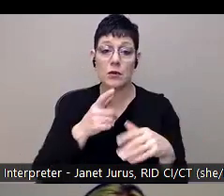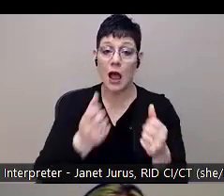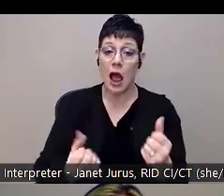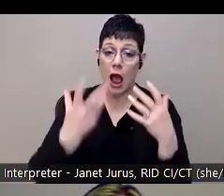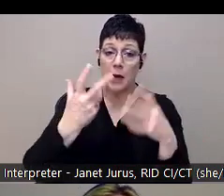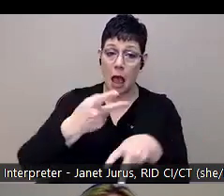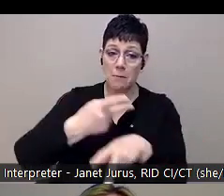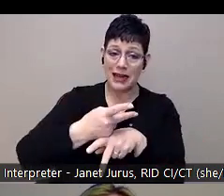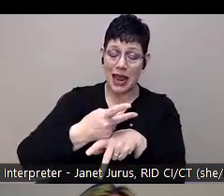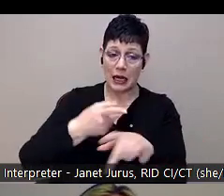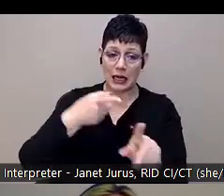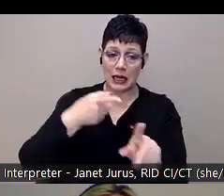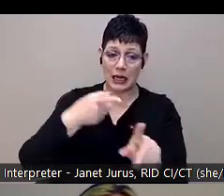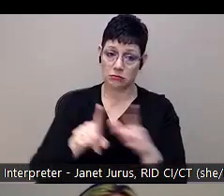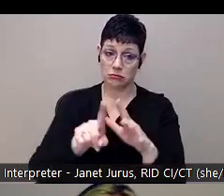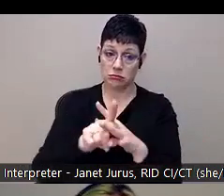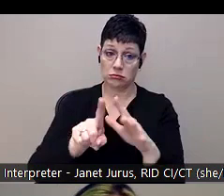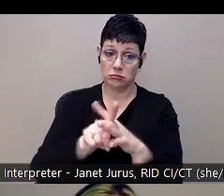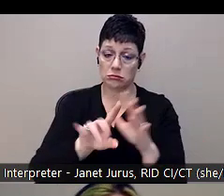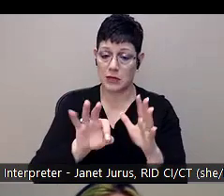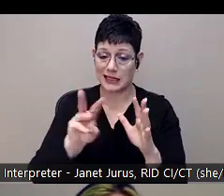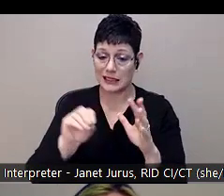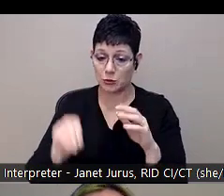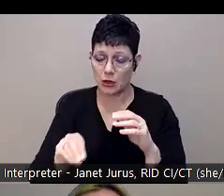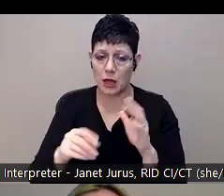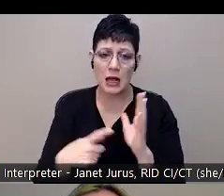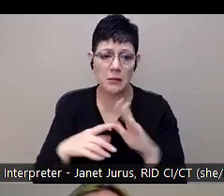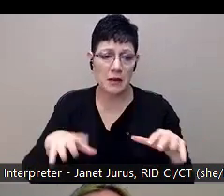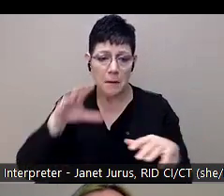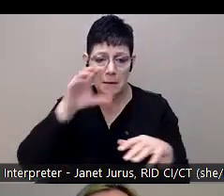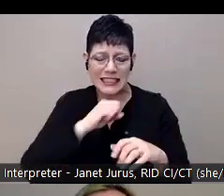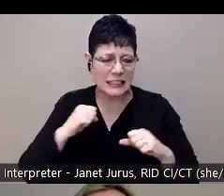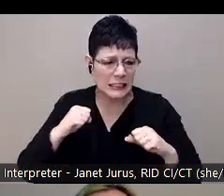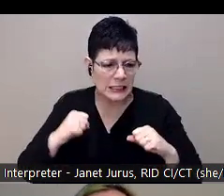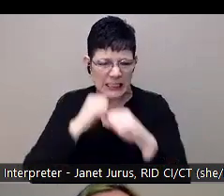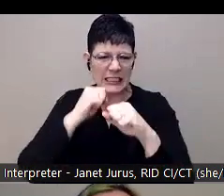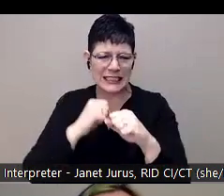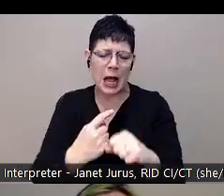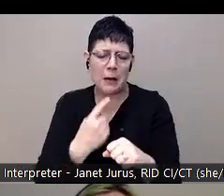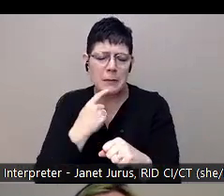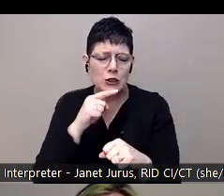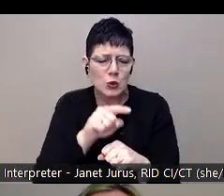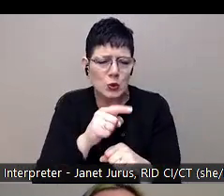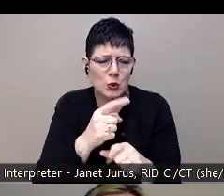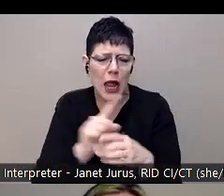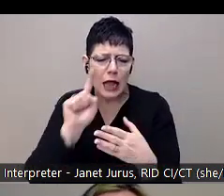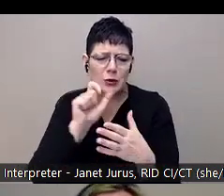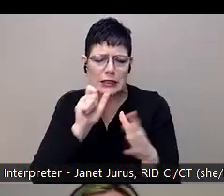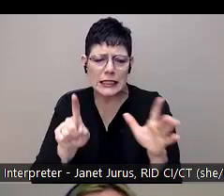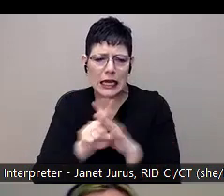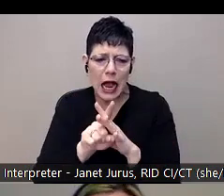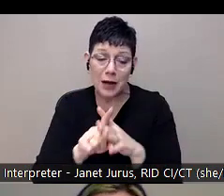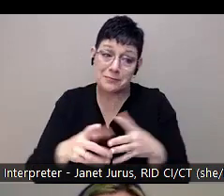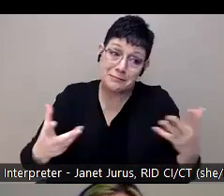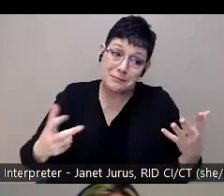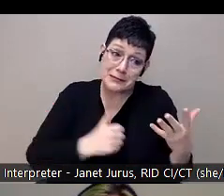attendance. You know, a lot of times the kids, if they do miss a lesson, they're like, Oh, I missed you last week. I wasn't here. And I'm like, sorry,